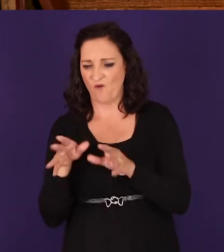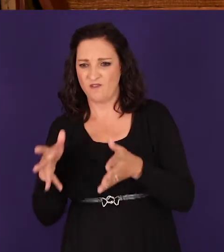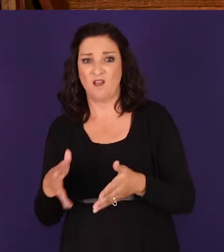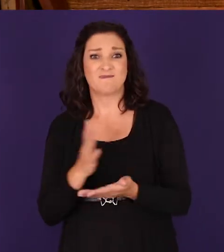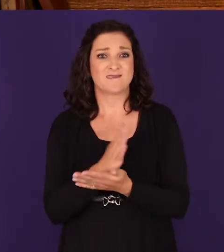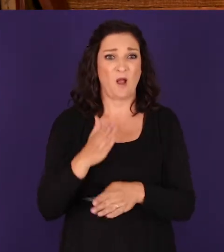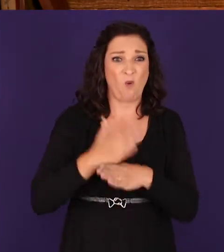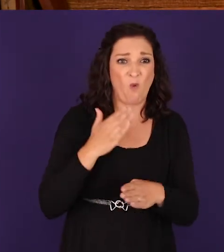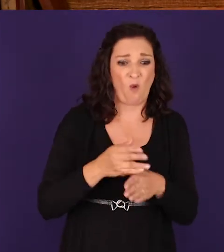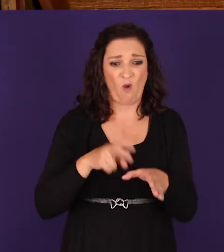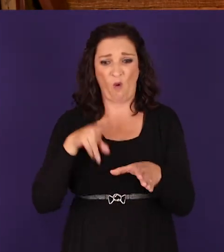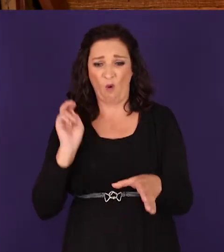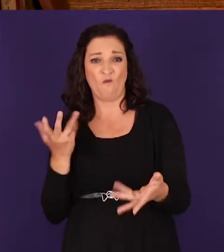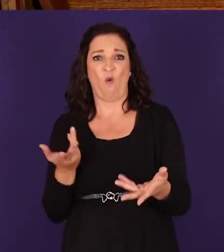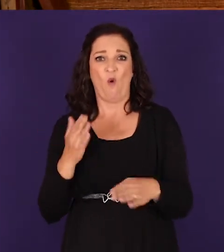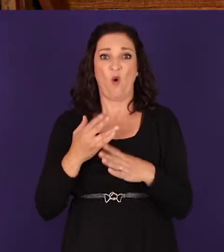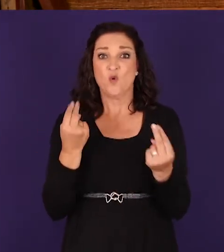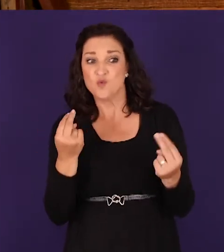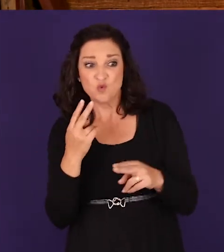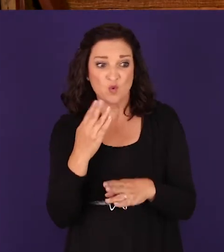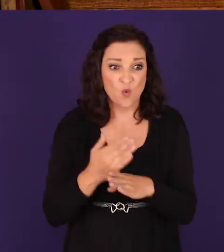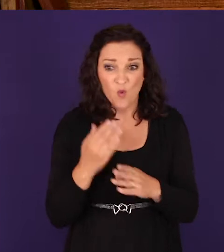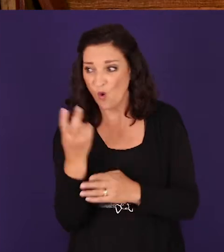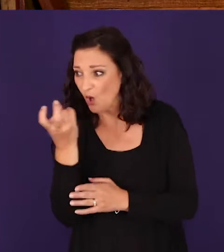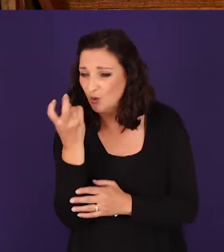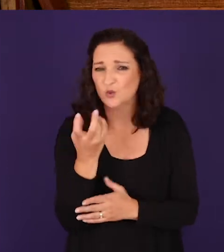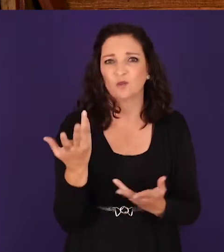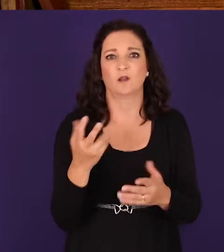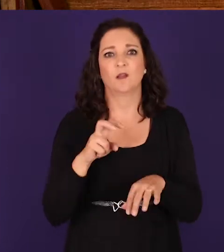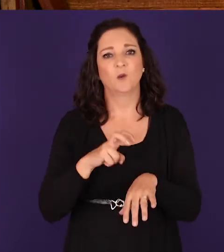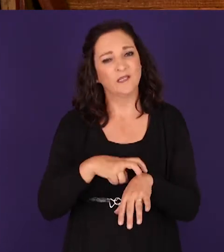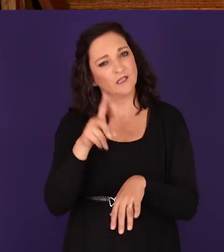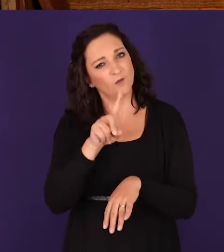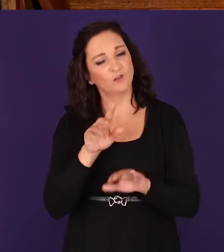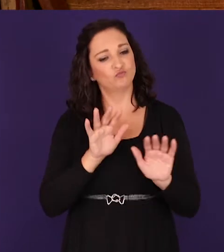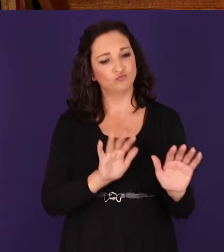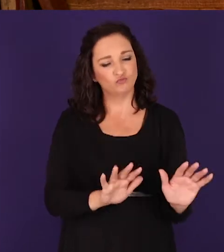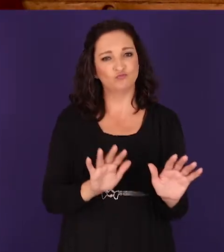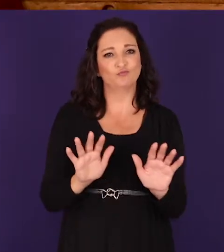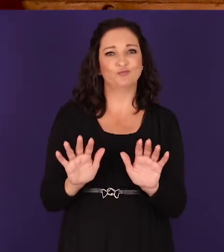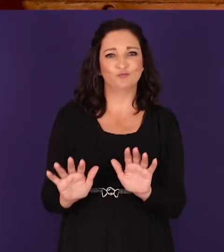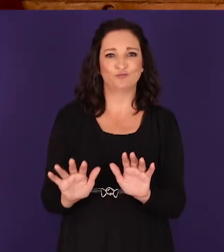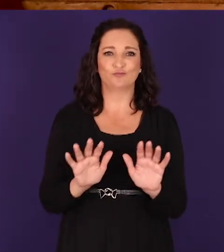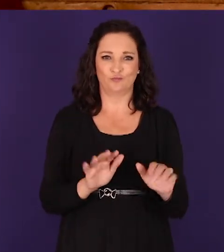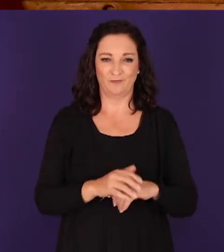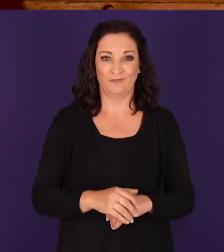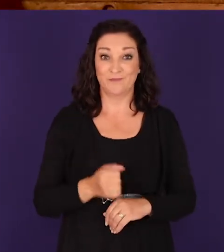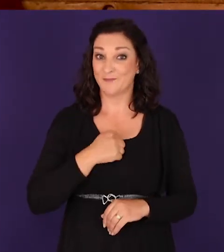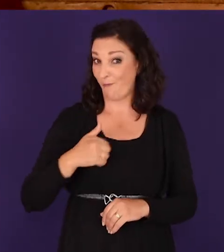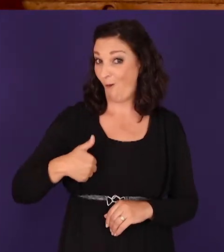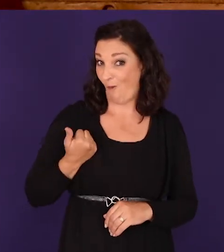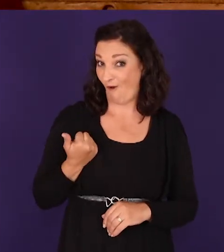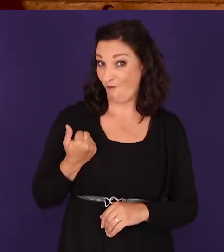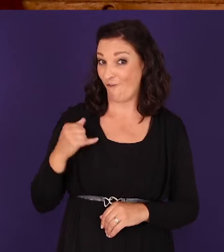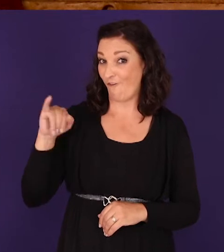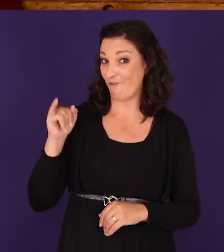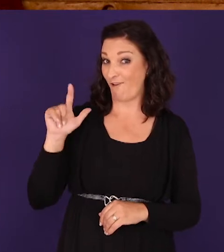are resigning other people are looking for work we need to move slowly my wife Jill and